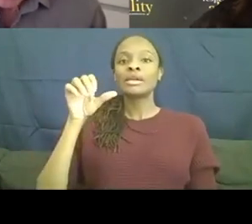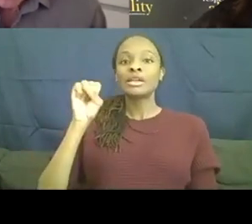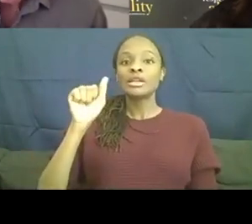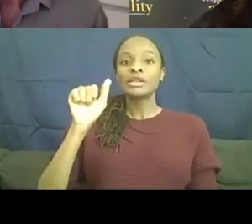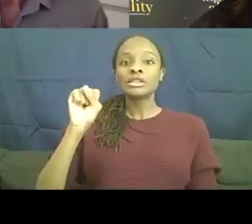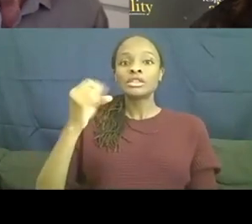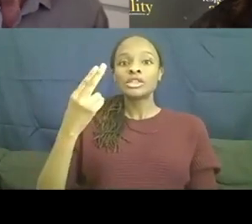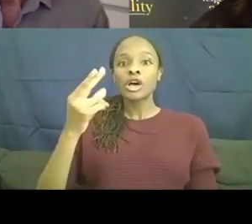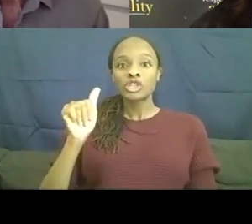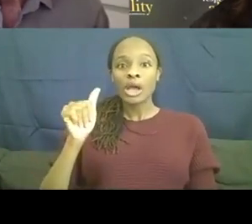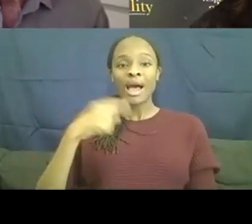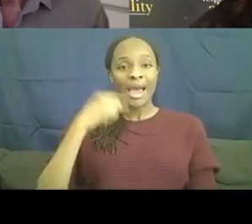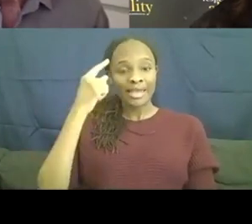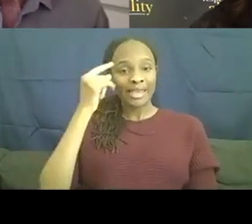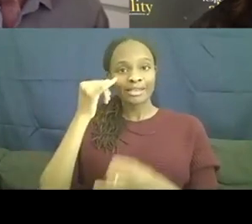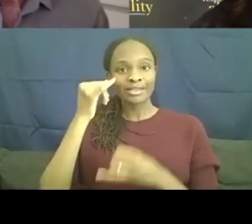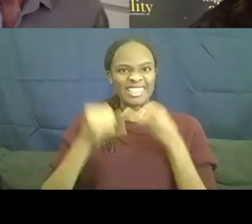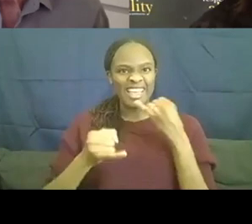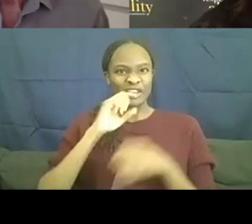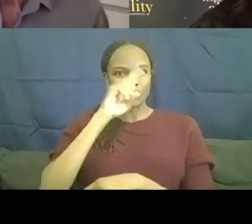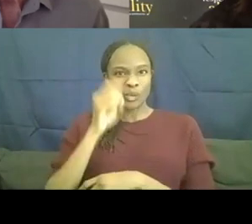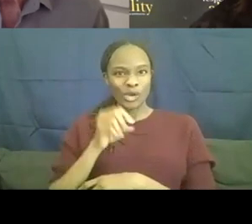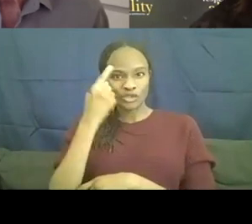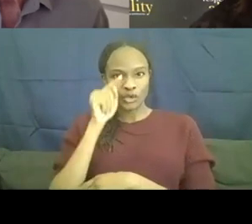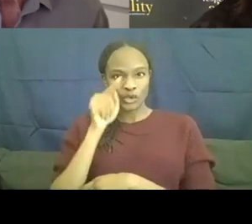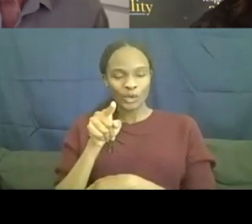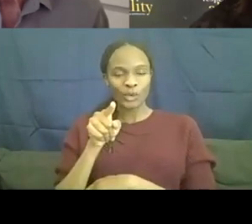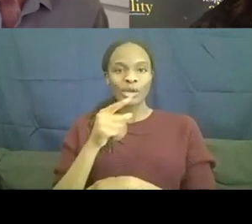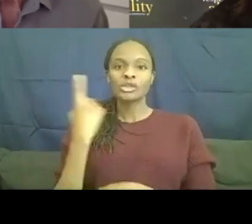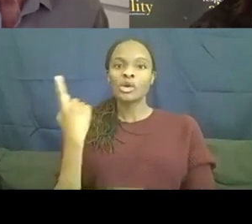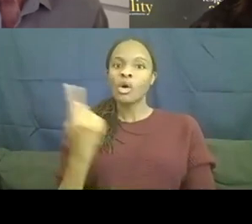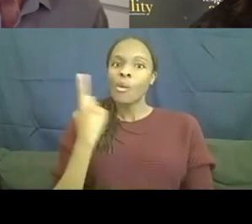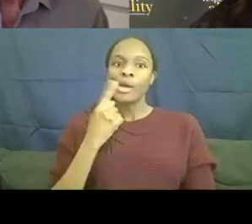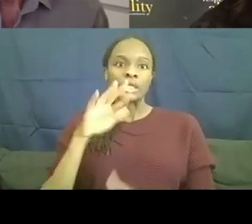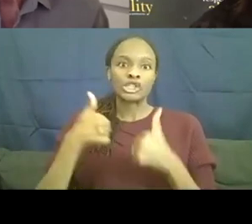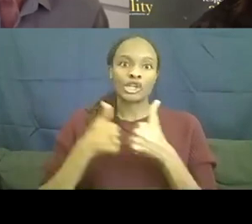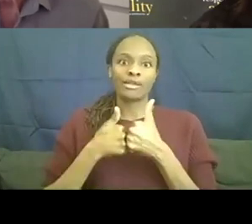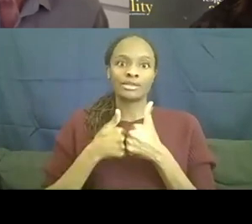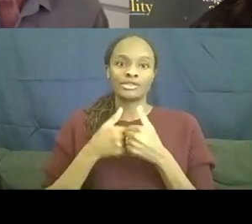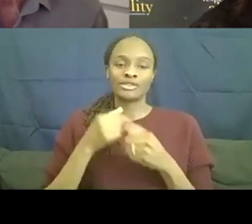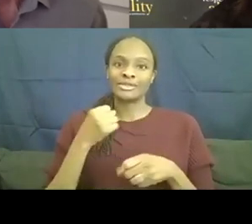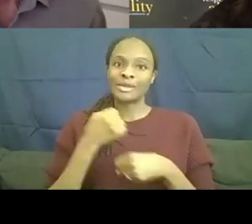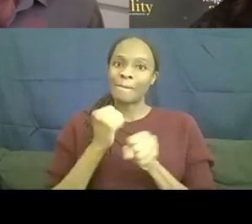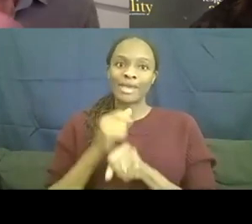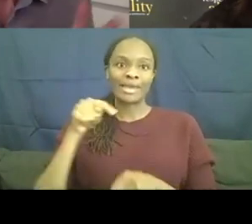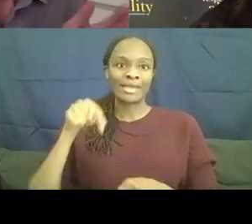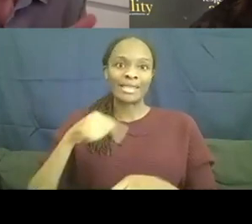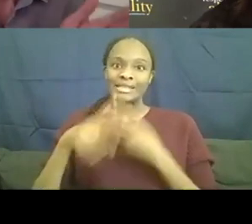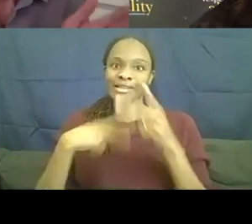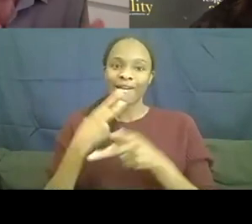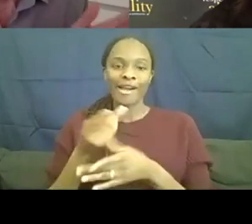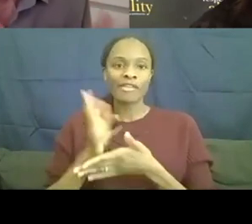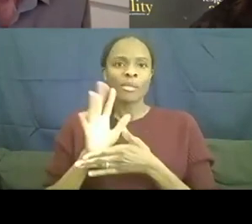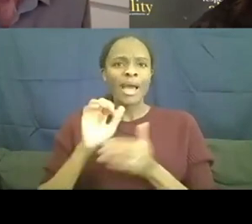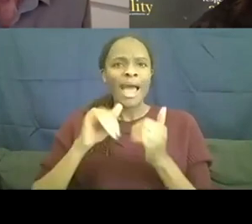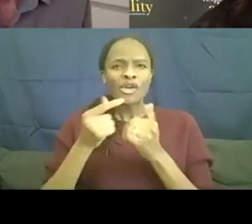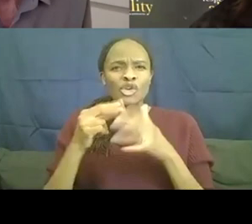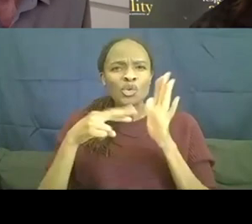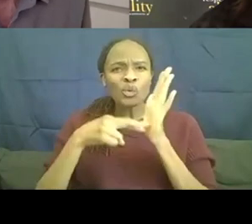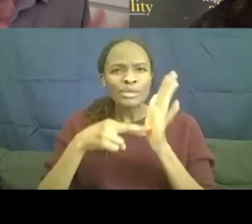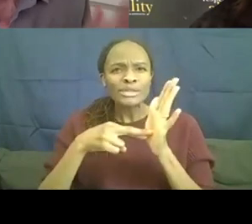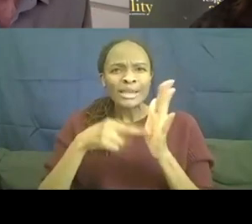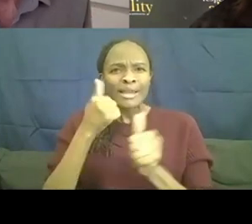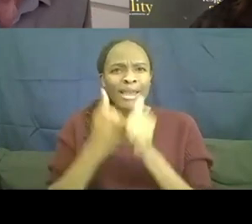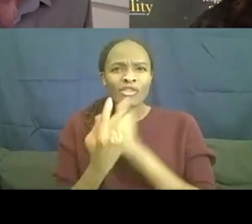um, you know, it's always challenging when making a film like this, how do you represent everyone? This was a distinct group of parents